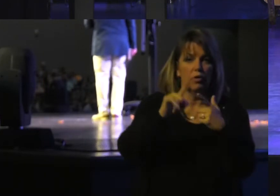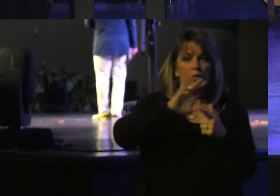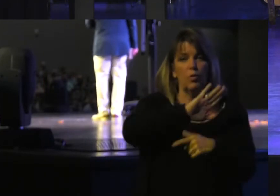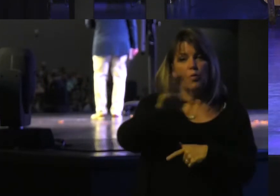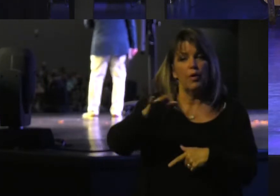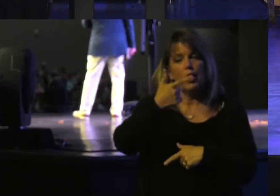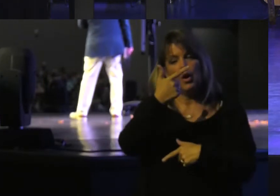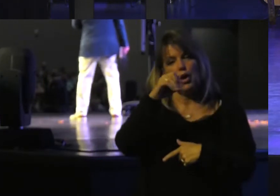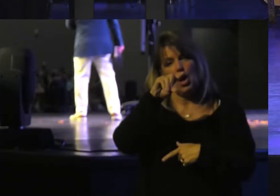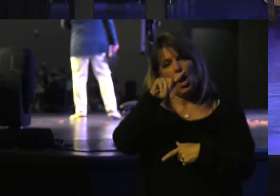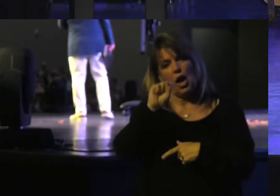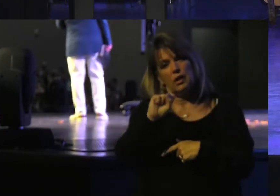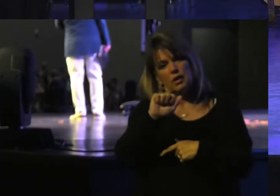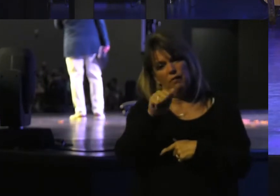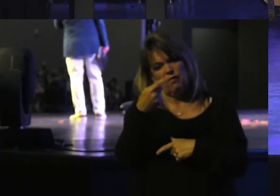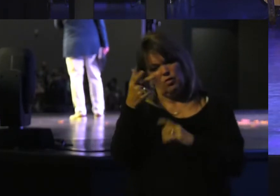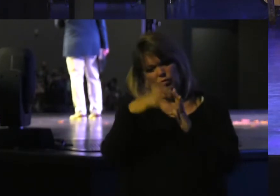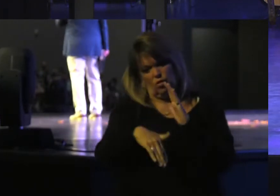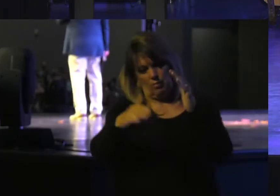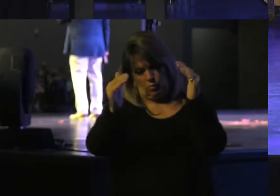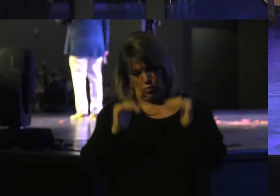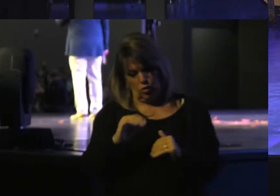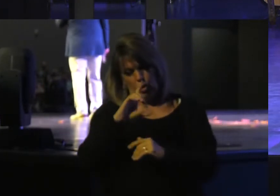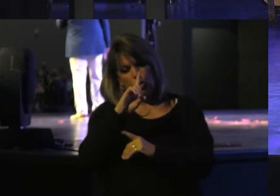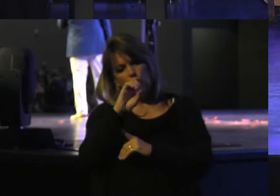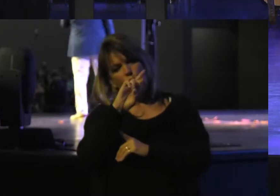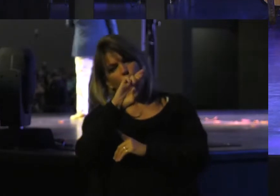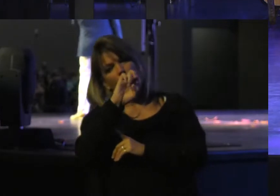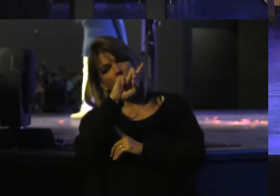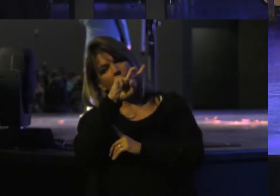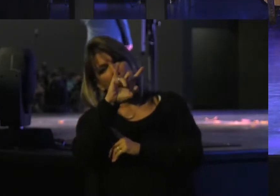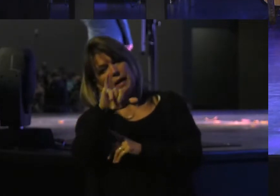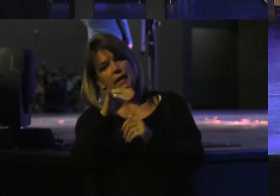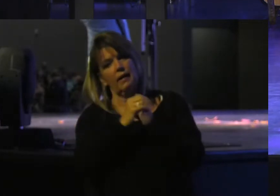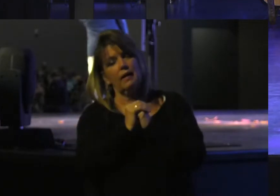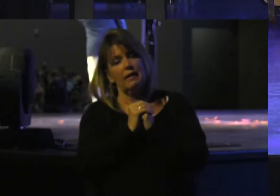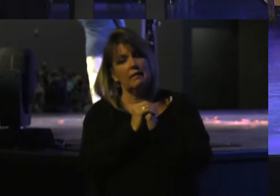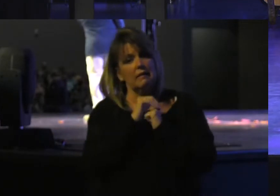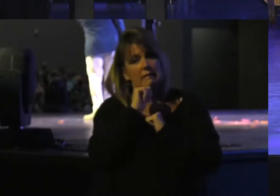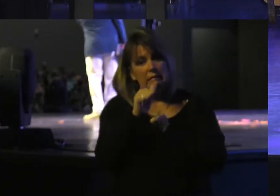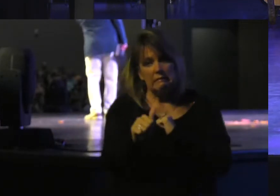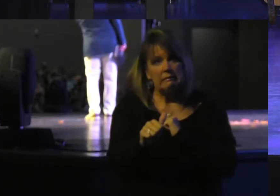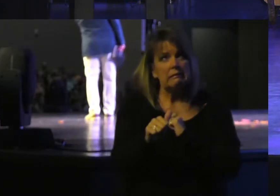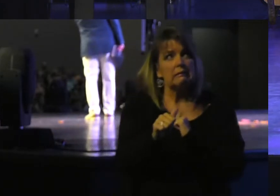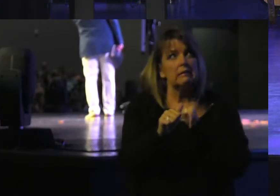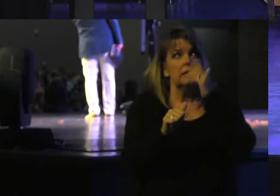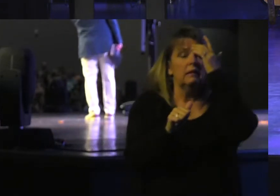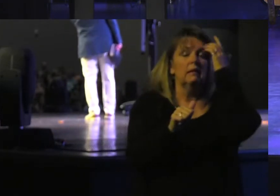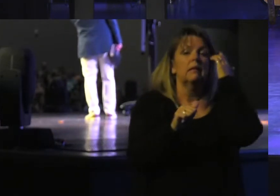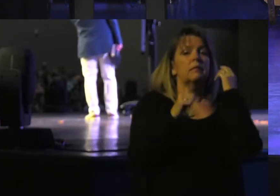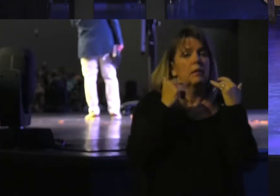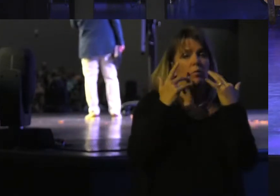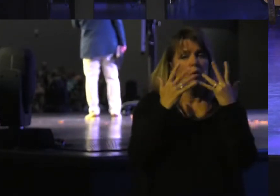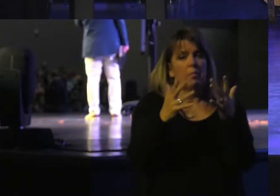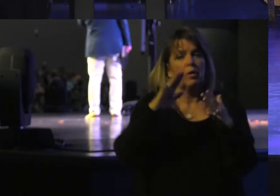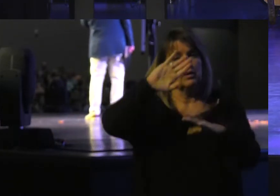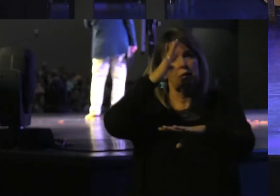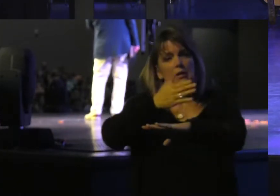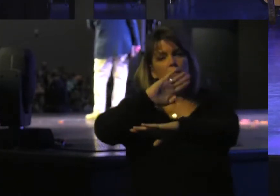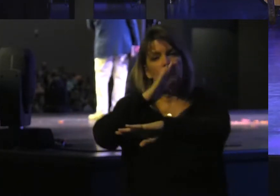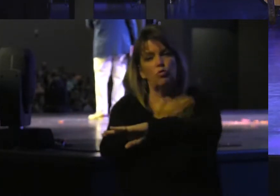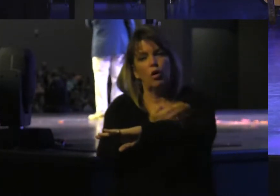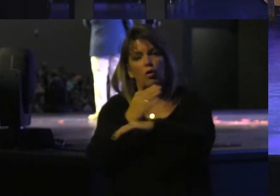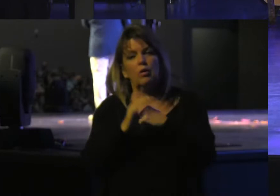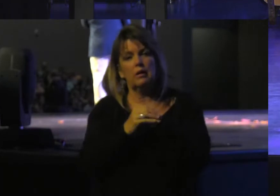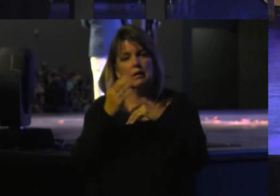gods. Just a few chapters down In the book of Deuteronomy In the law. There shall not be found Among you anyone Who burns his son Or his daughters